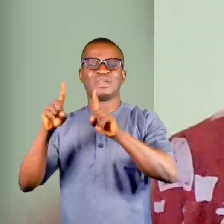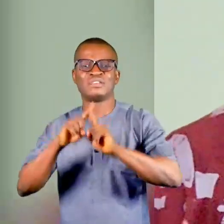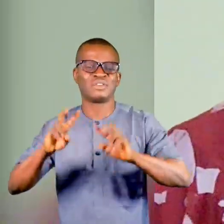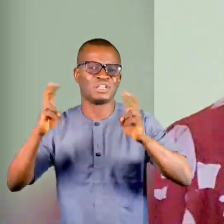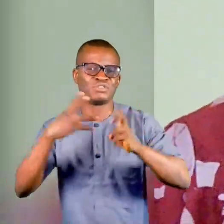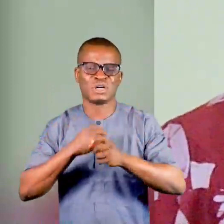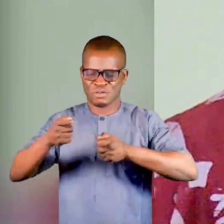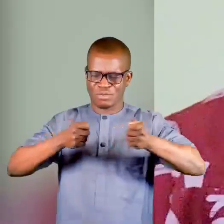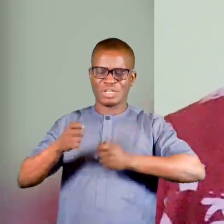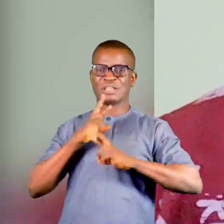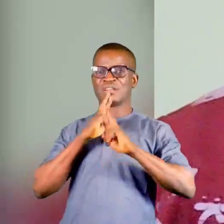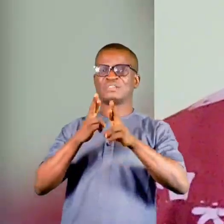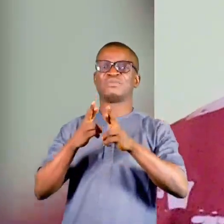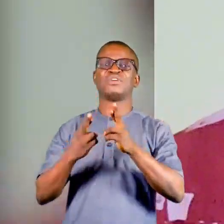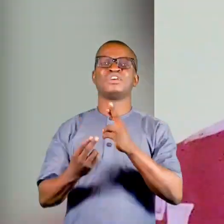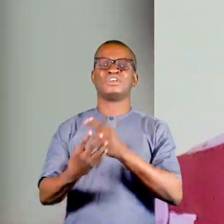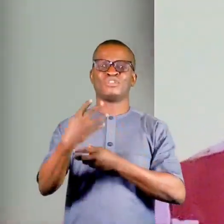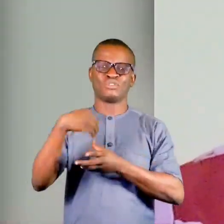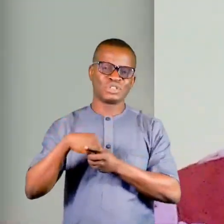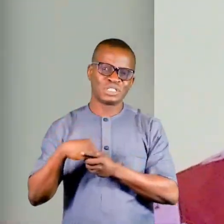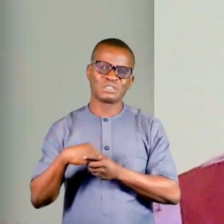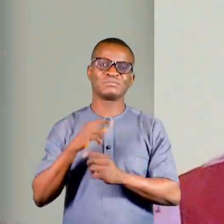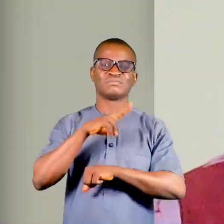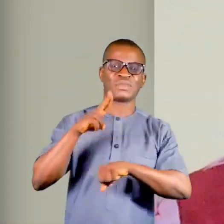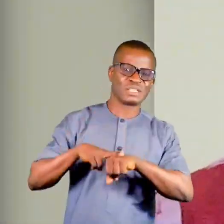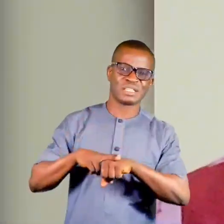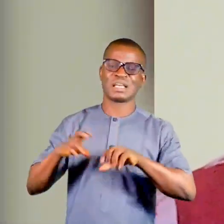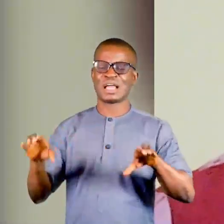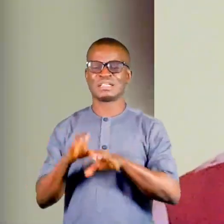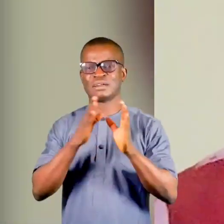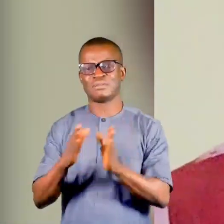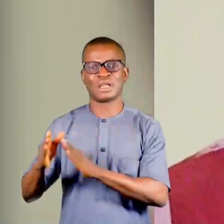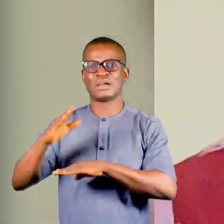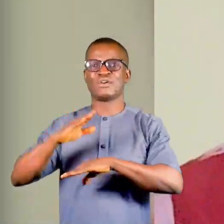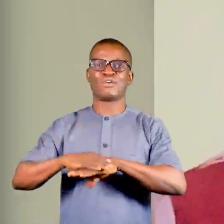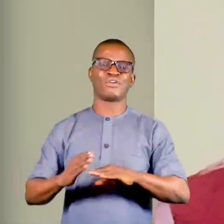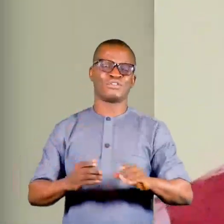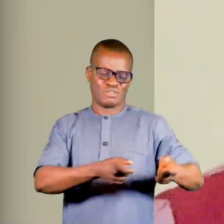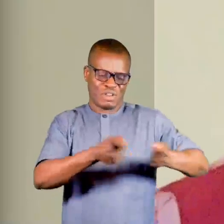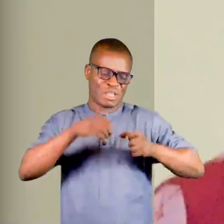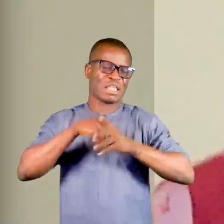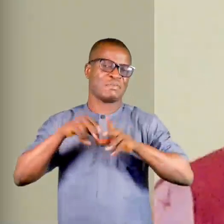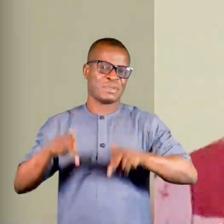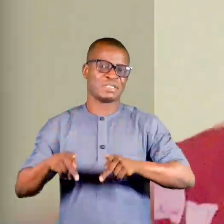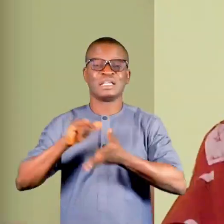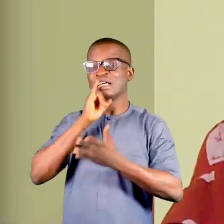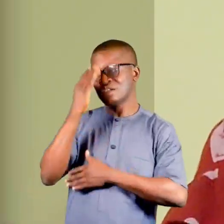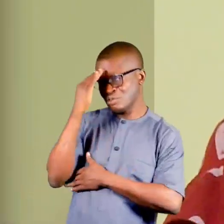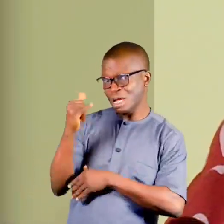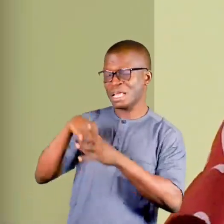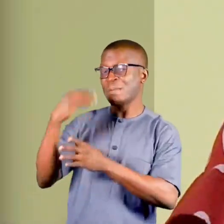factors, and coordinate the response, including by launching a new national action plan on trafficking in person,